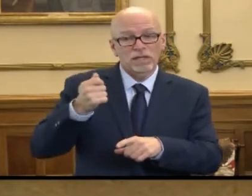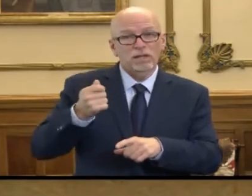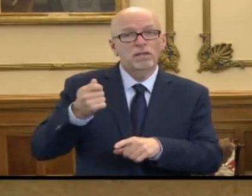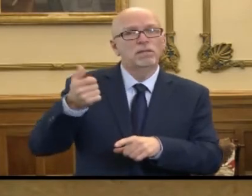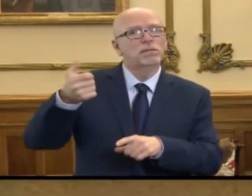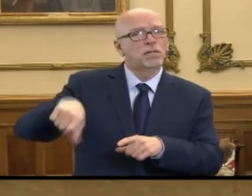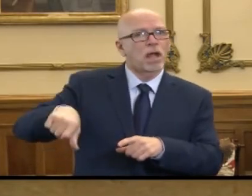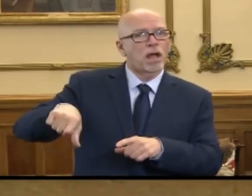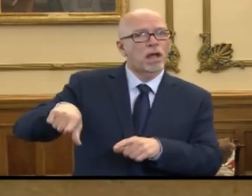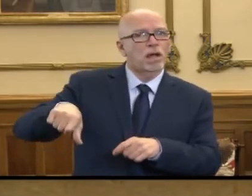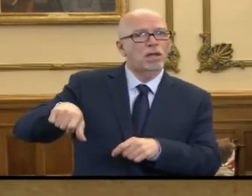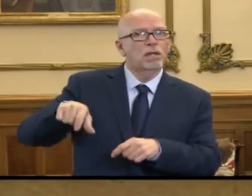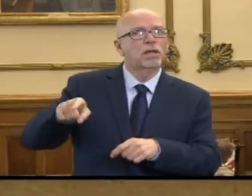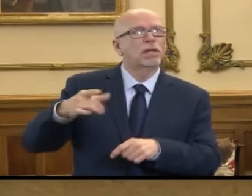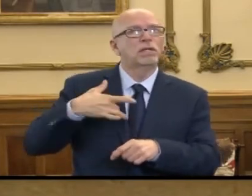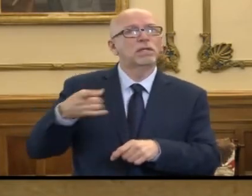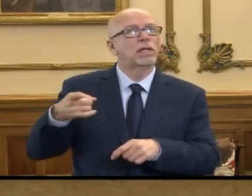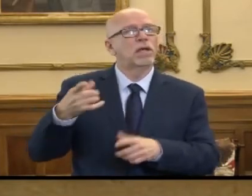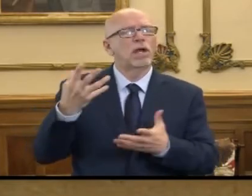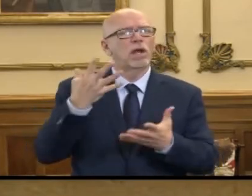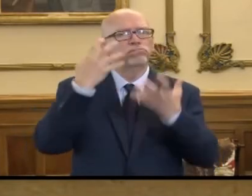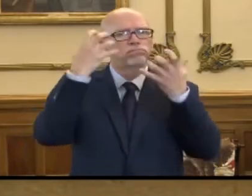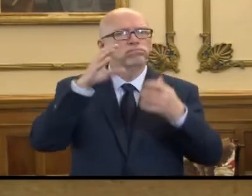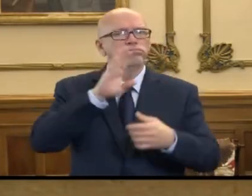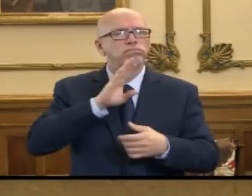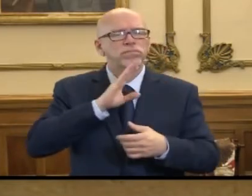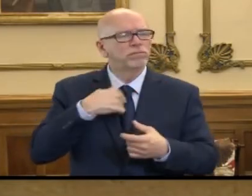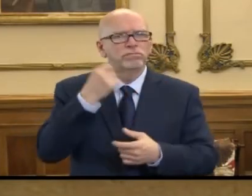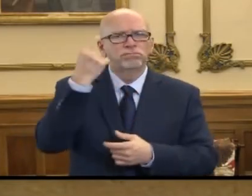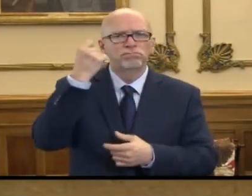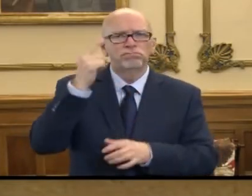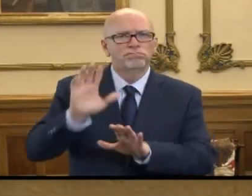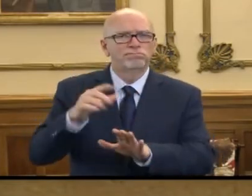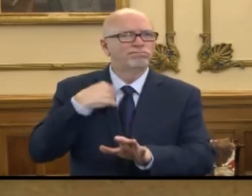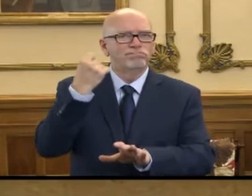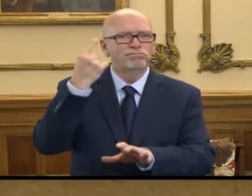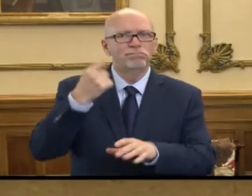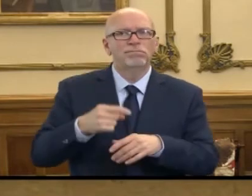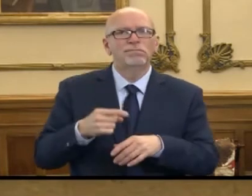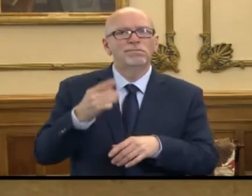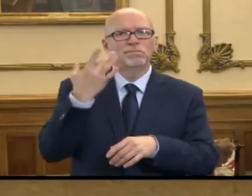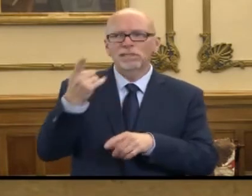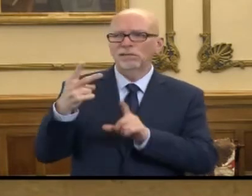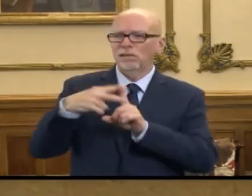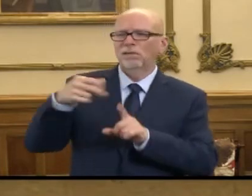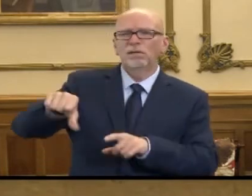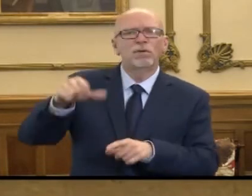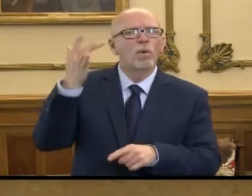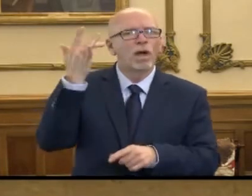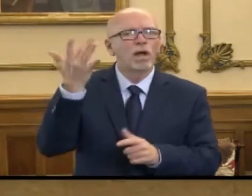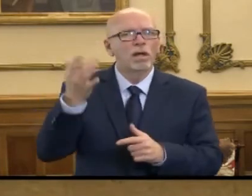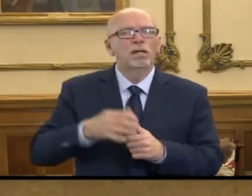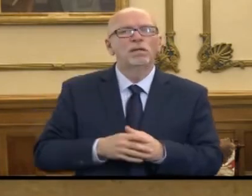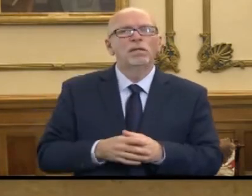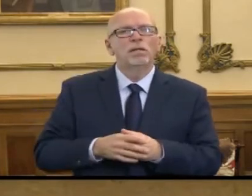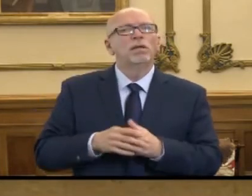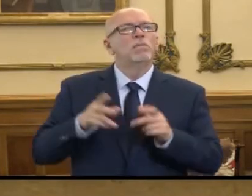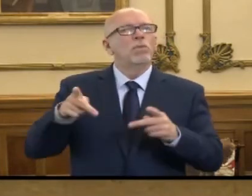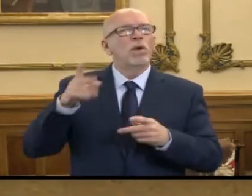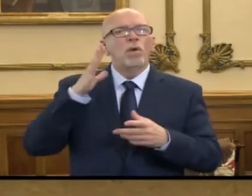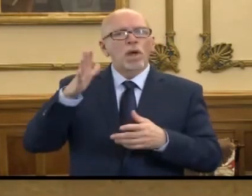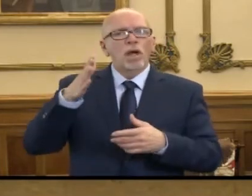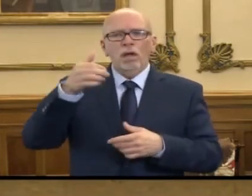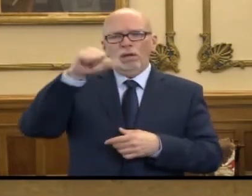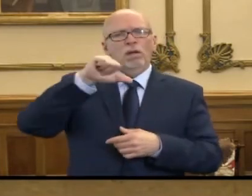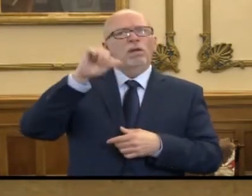denied, frustration sets in, and understandably so, because a claim was denied. Then the person will call